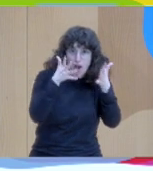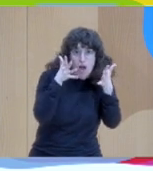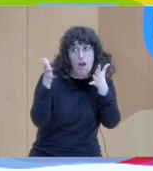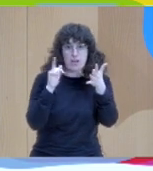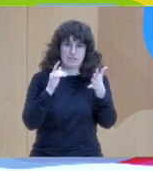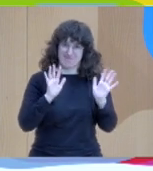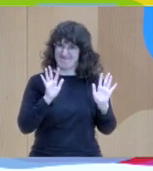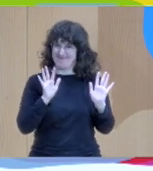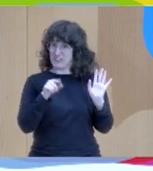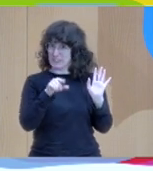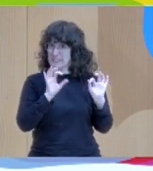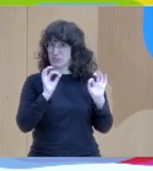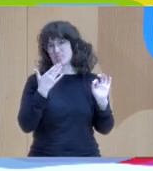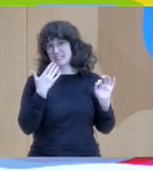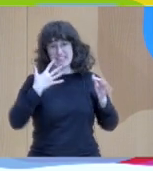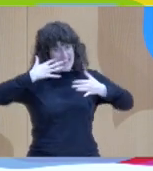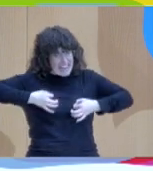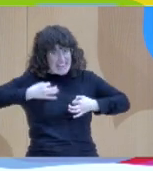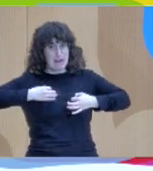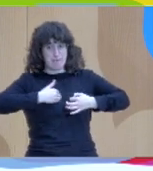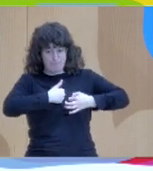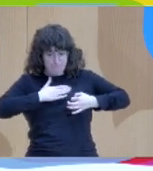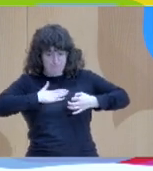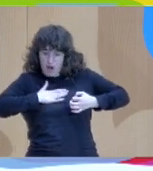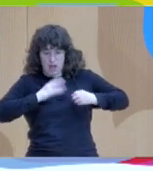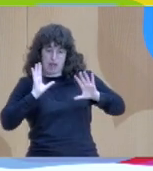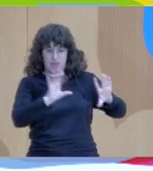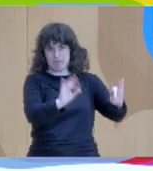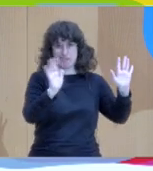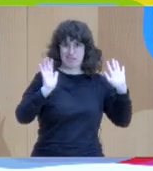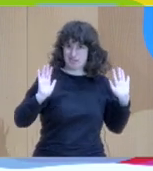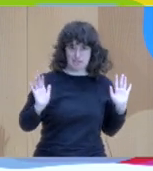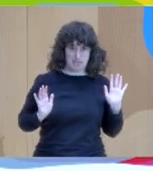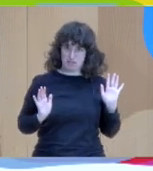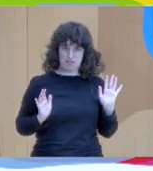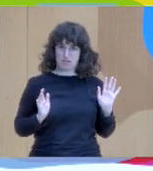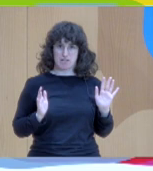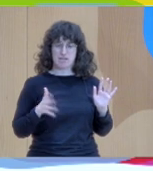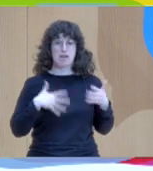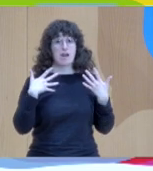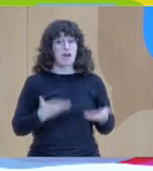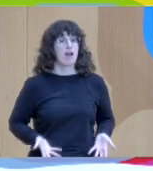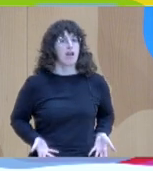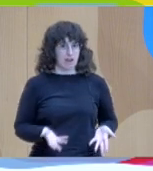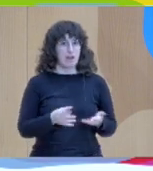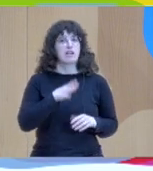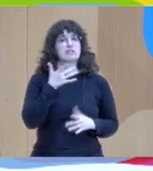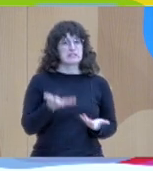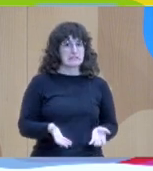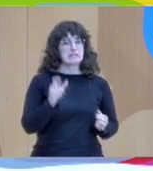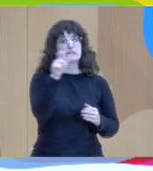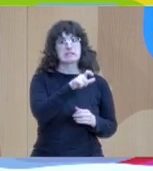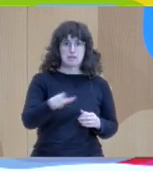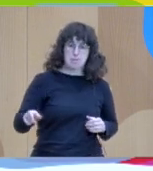questions. Like this, professionals around the table, table, two facilitators, and the